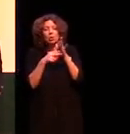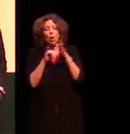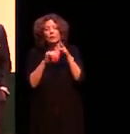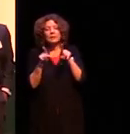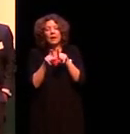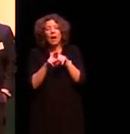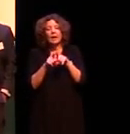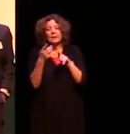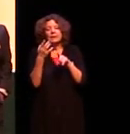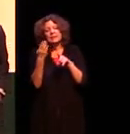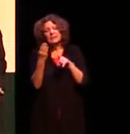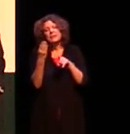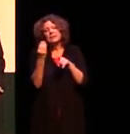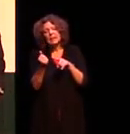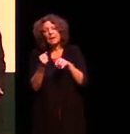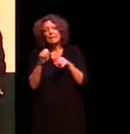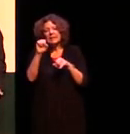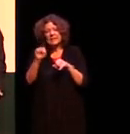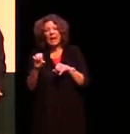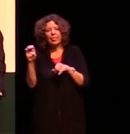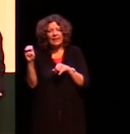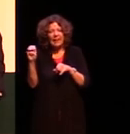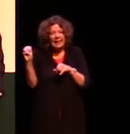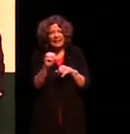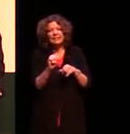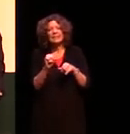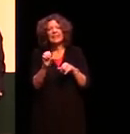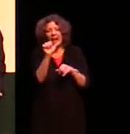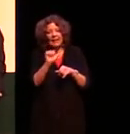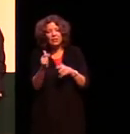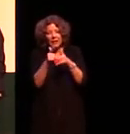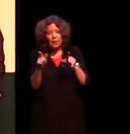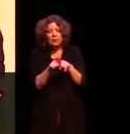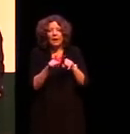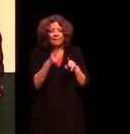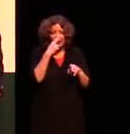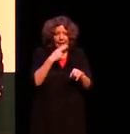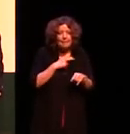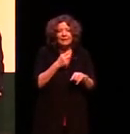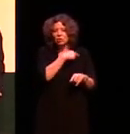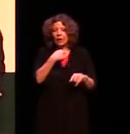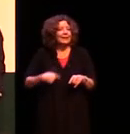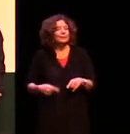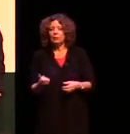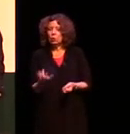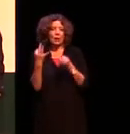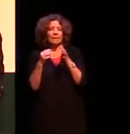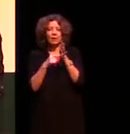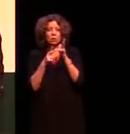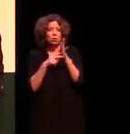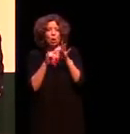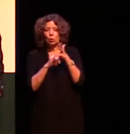some southeast asian languages like uh in vietnamese and chinese and so on we don't have um tones like that in